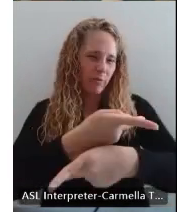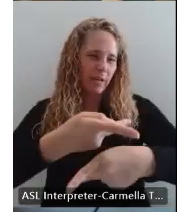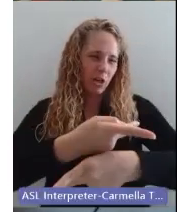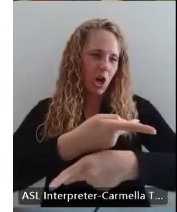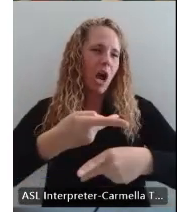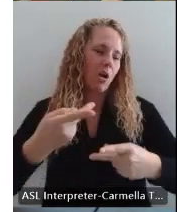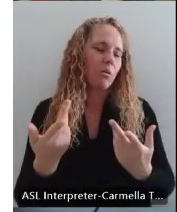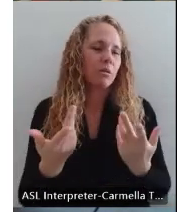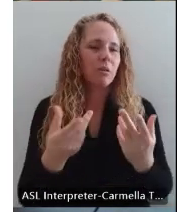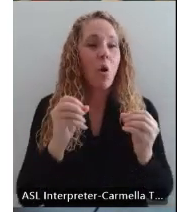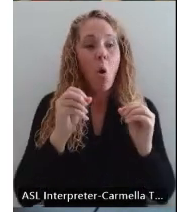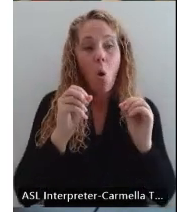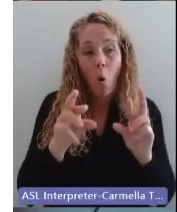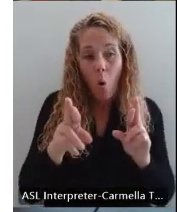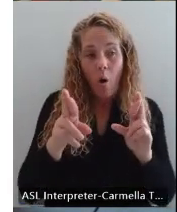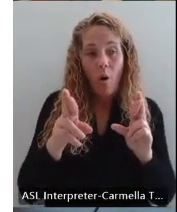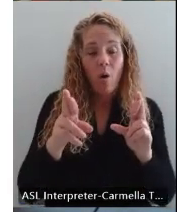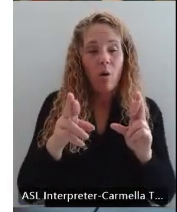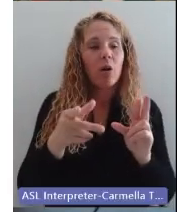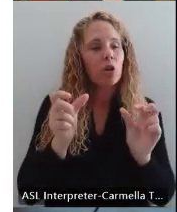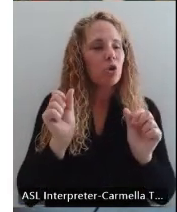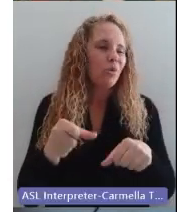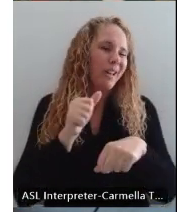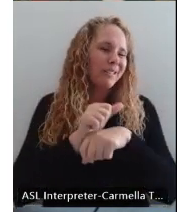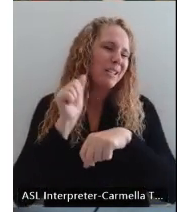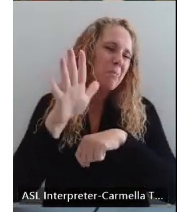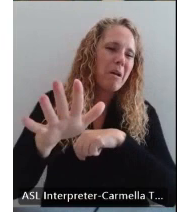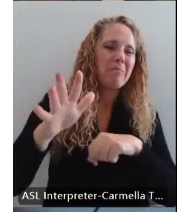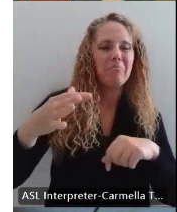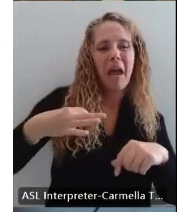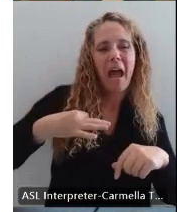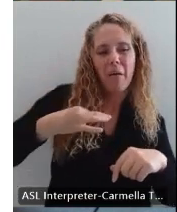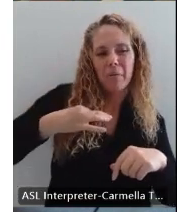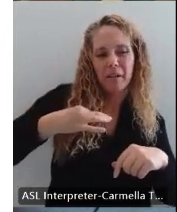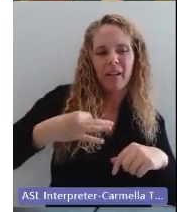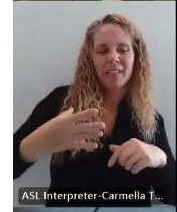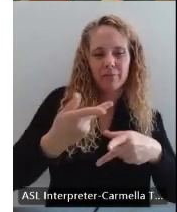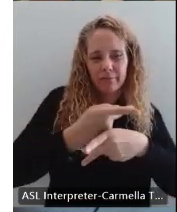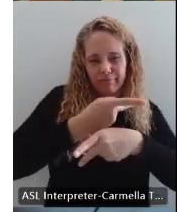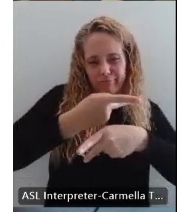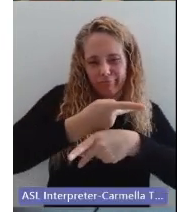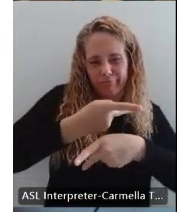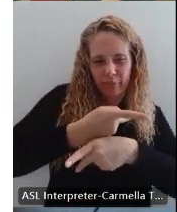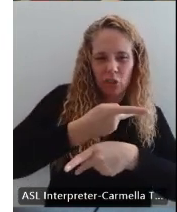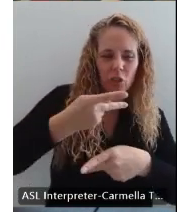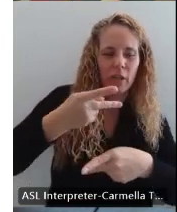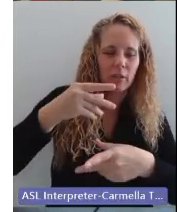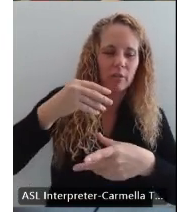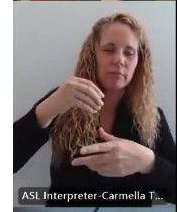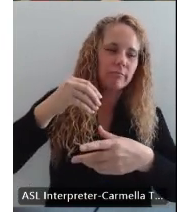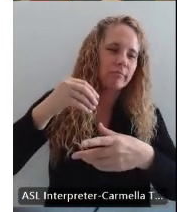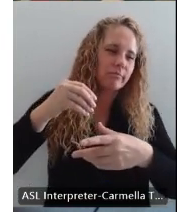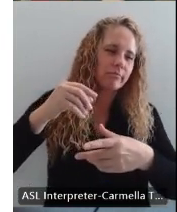Or you can just submit your application and we'll figure that out in the